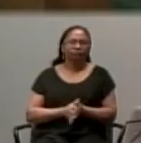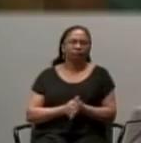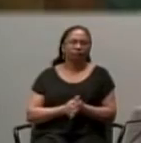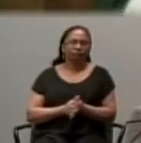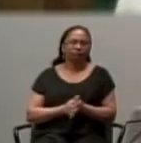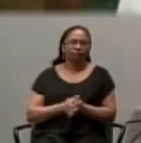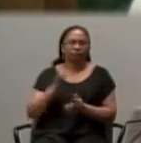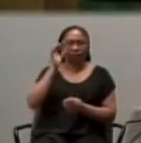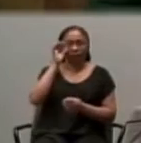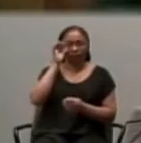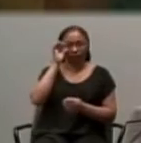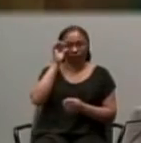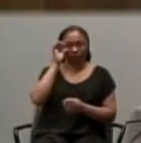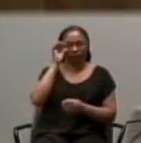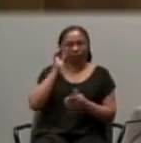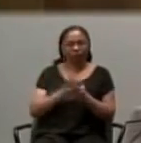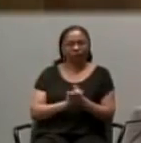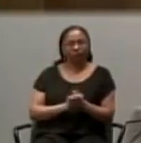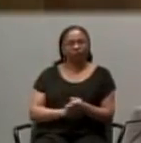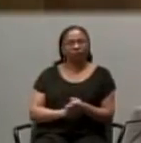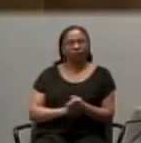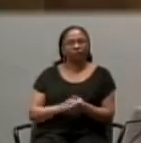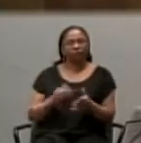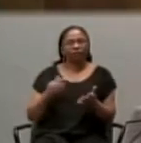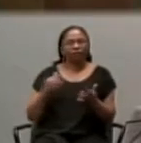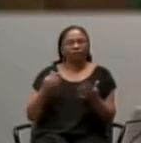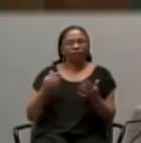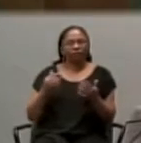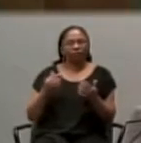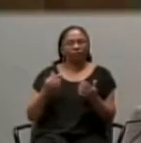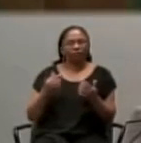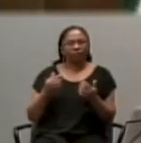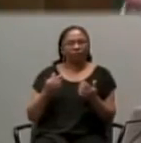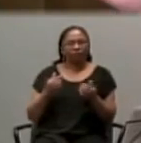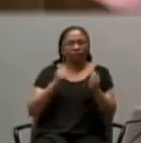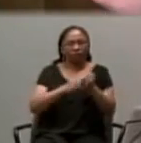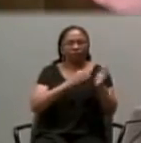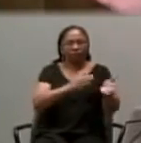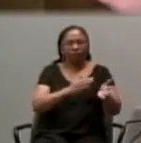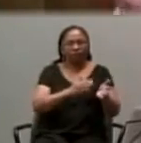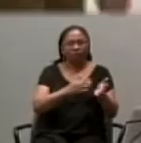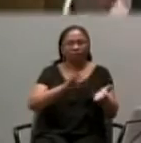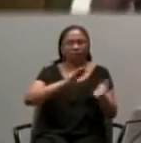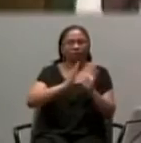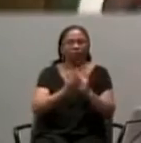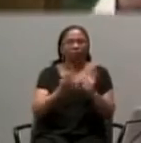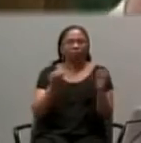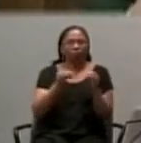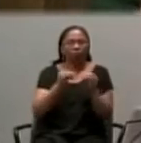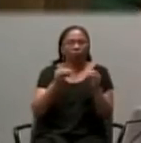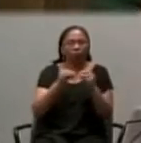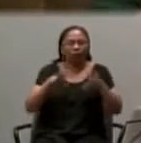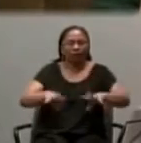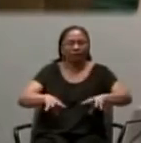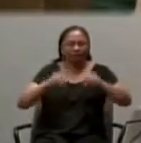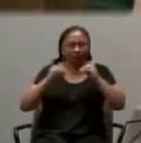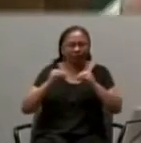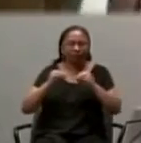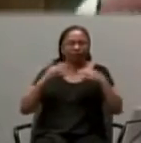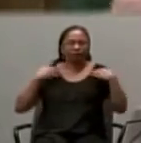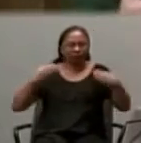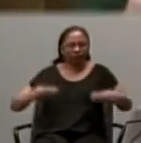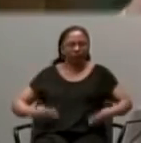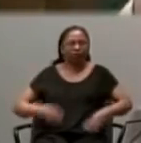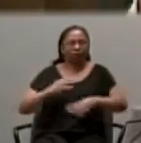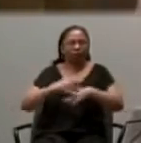So, at this point, then, they become more open to the reality of the Eucharist and